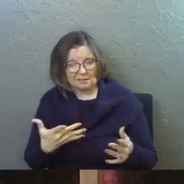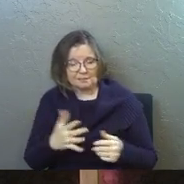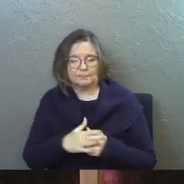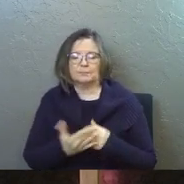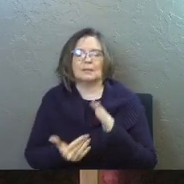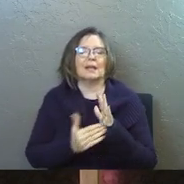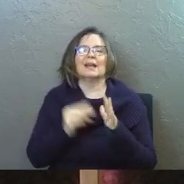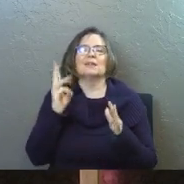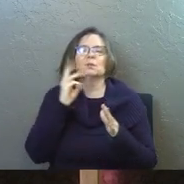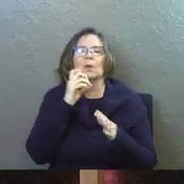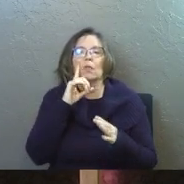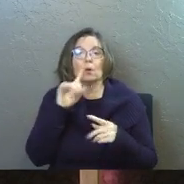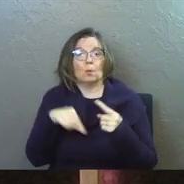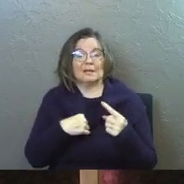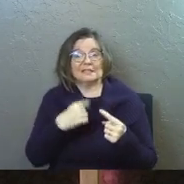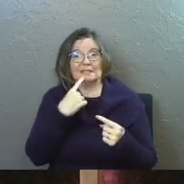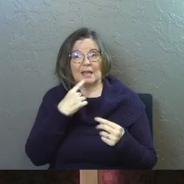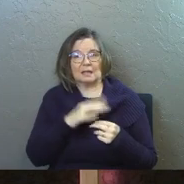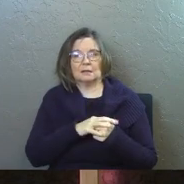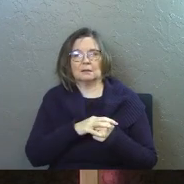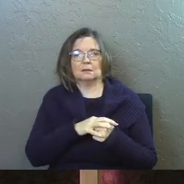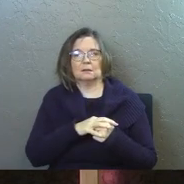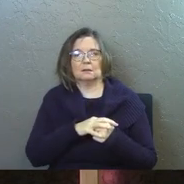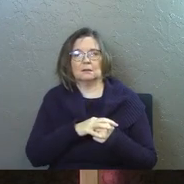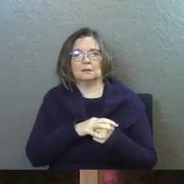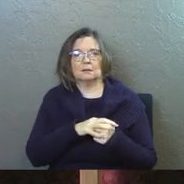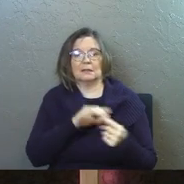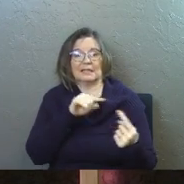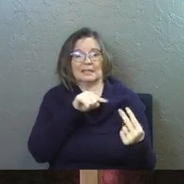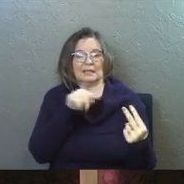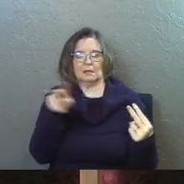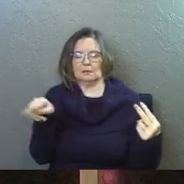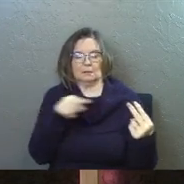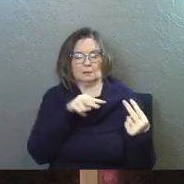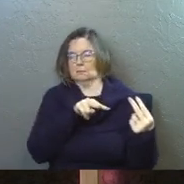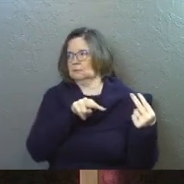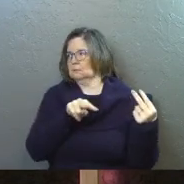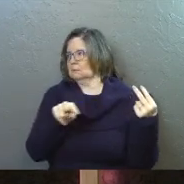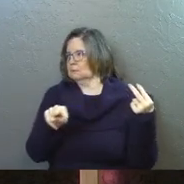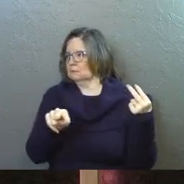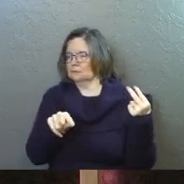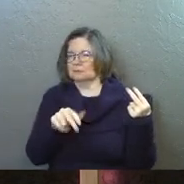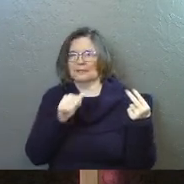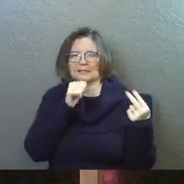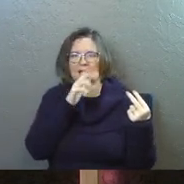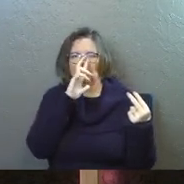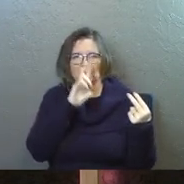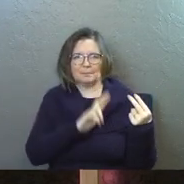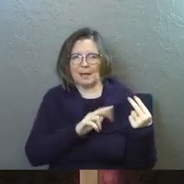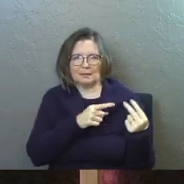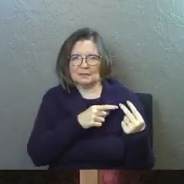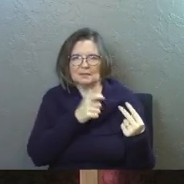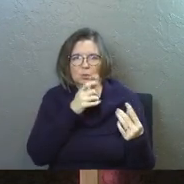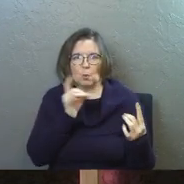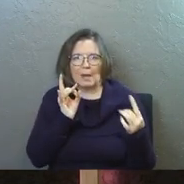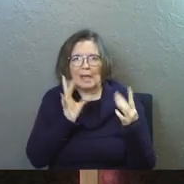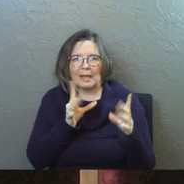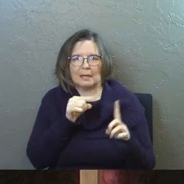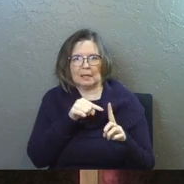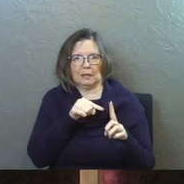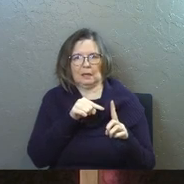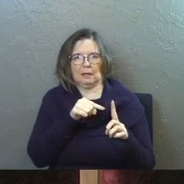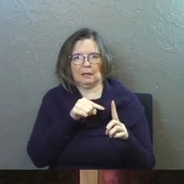It's again, it's a weird thought, but what he's saying is he's so rejected, so disrespected, so hated.